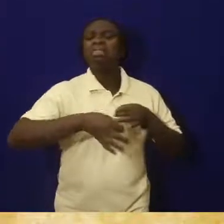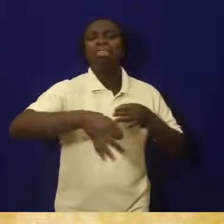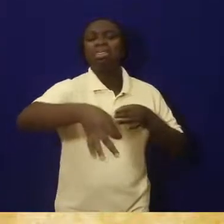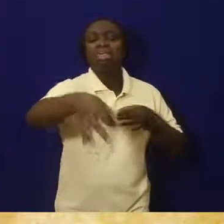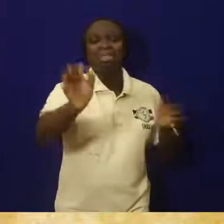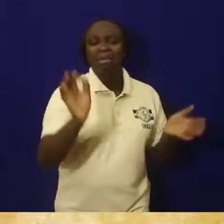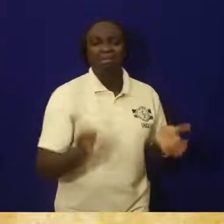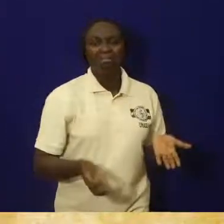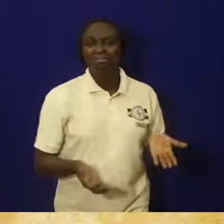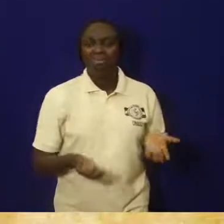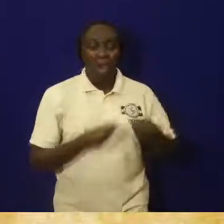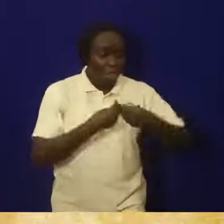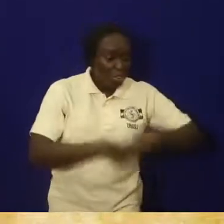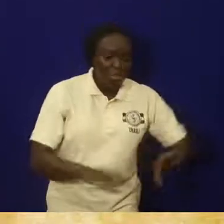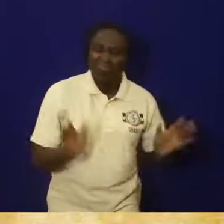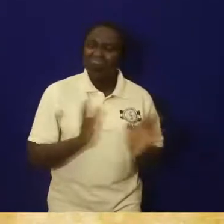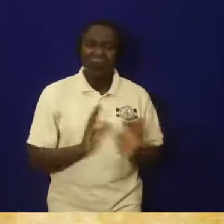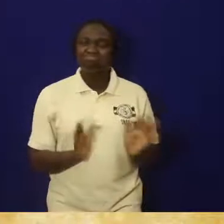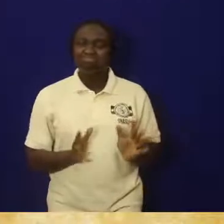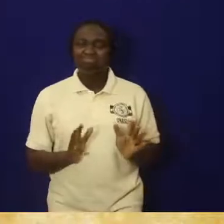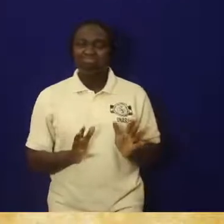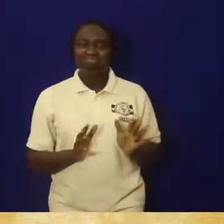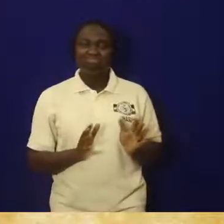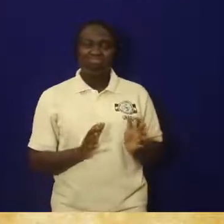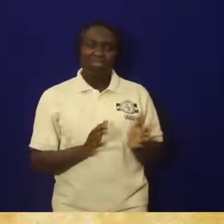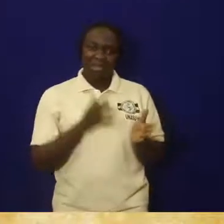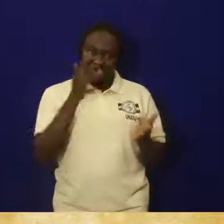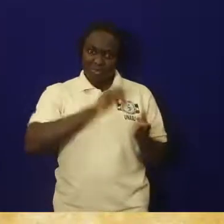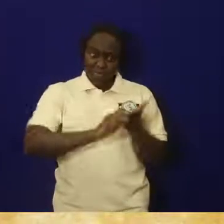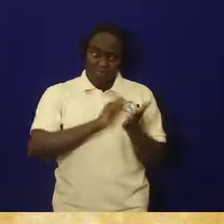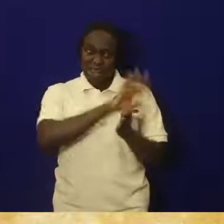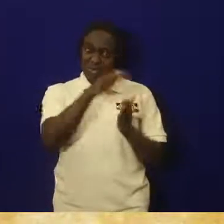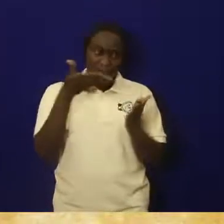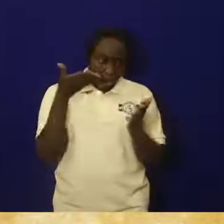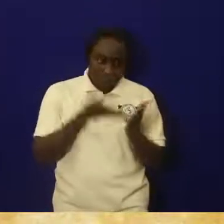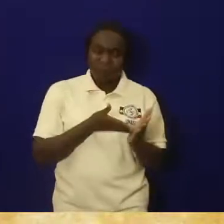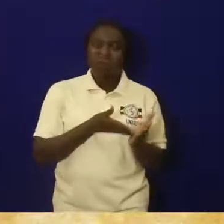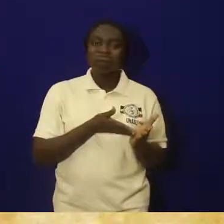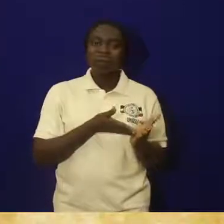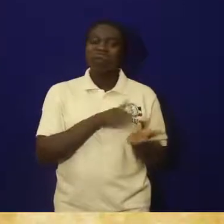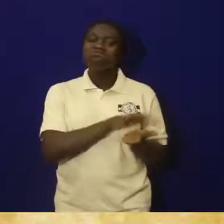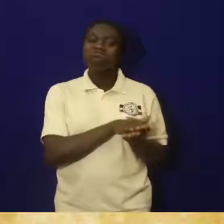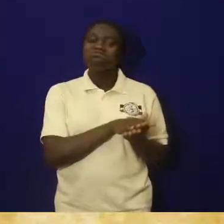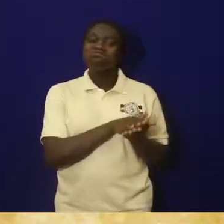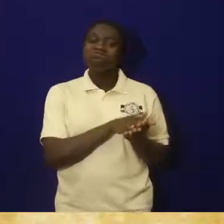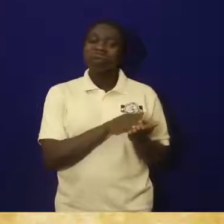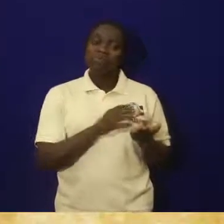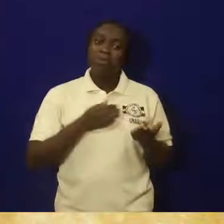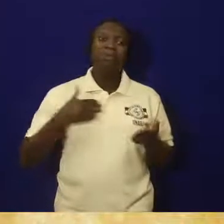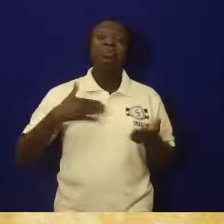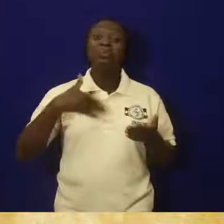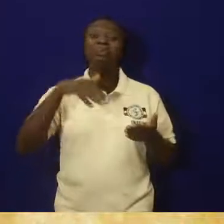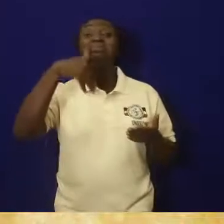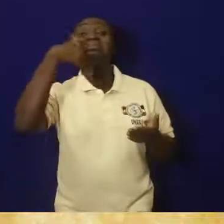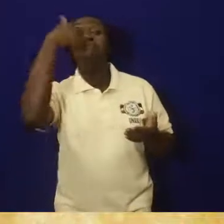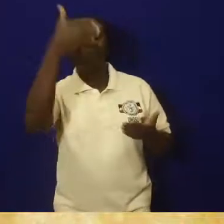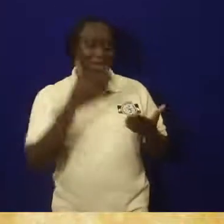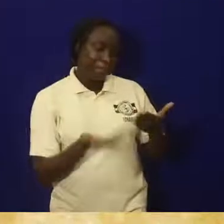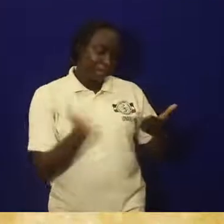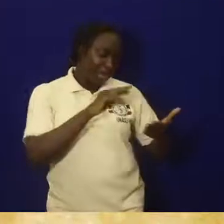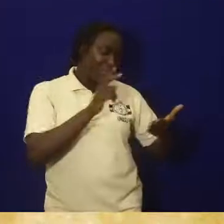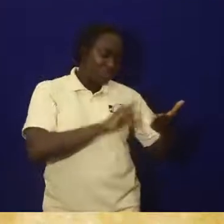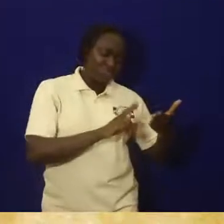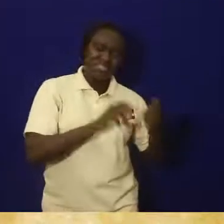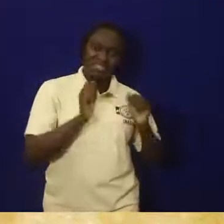can't keep it forever. For example, the writing that showed me here, those writing from the Egyptians